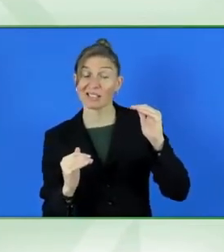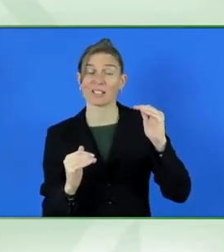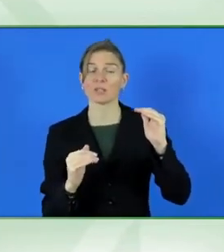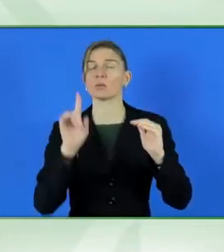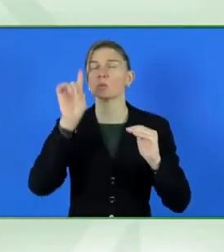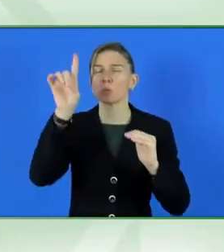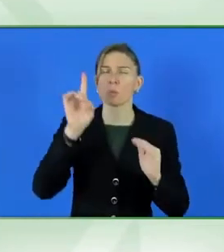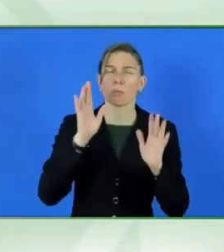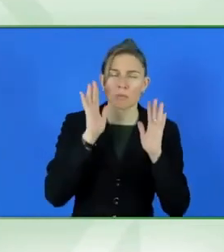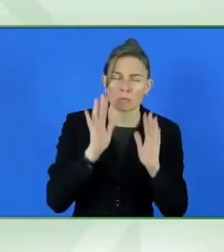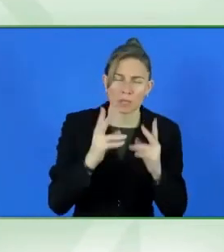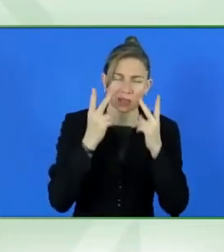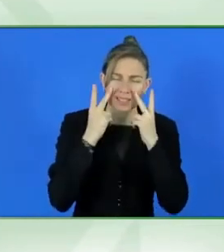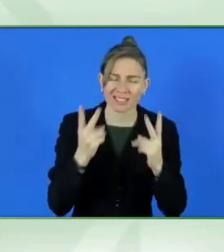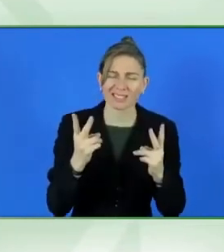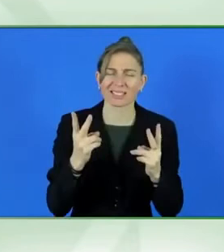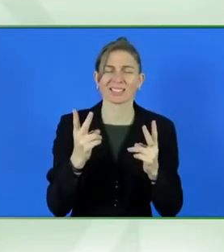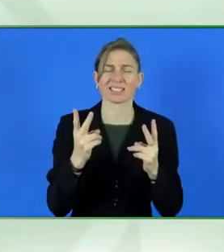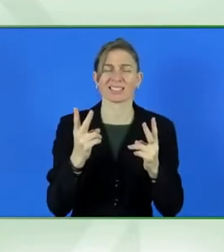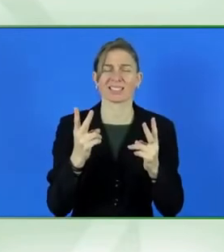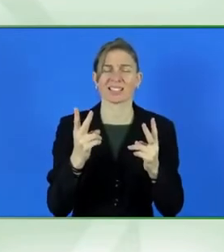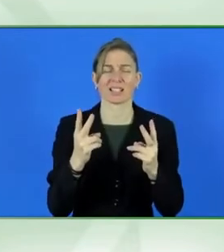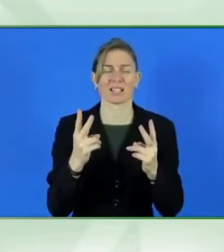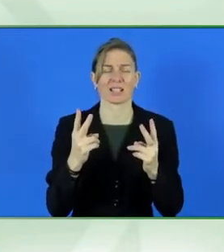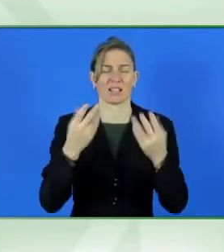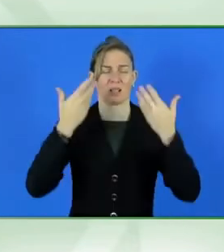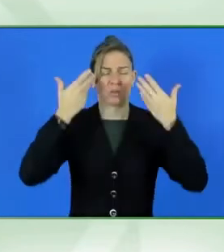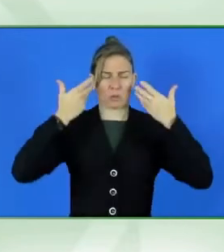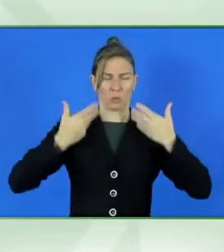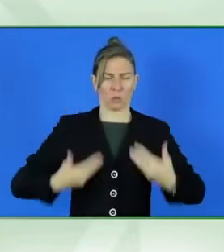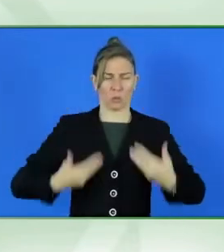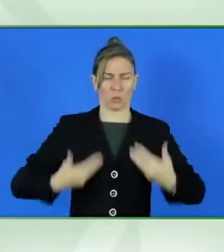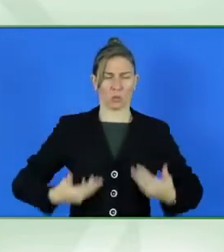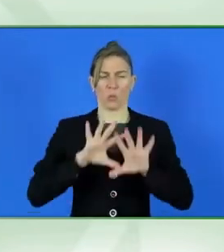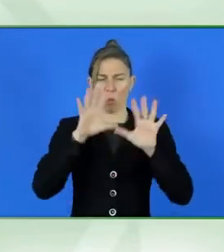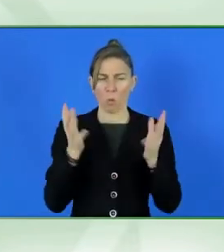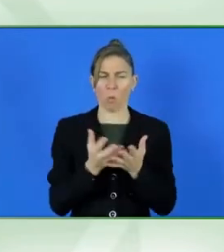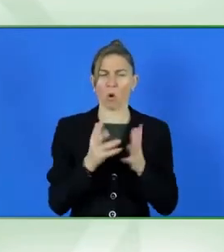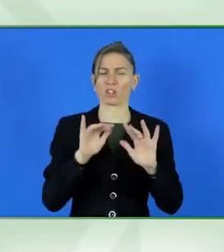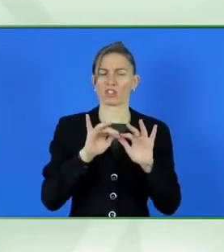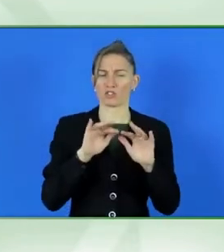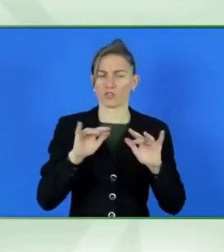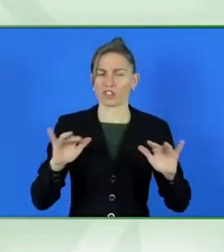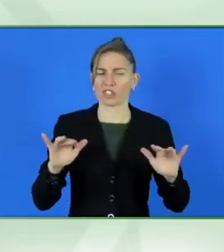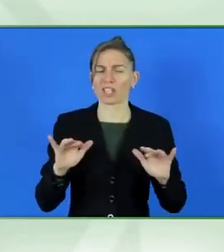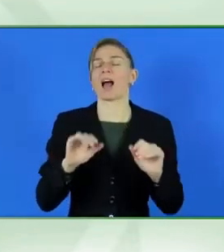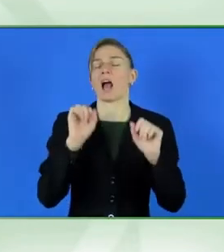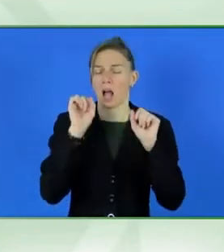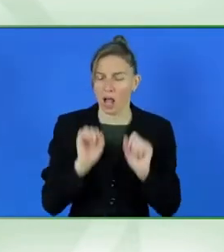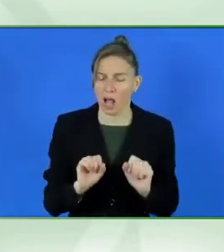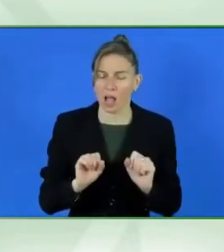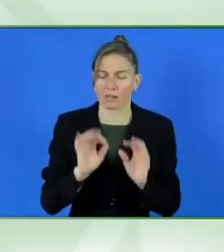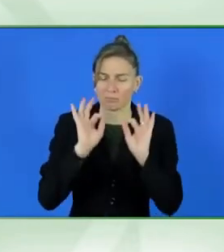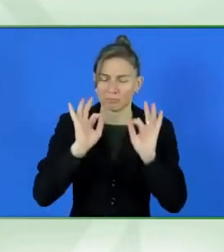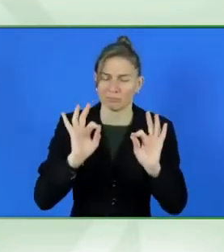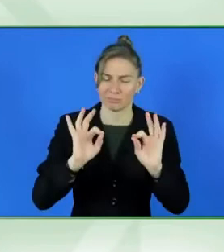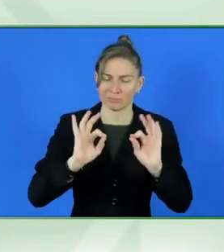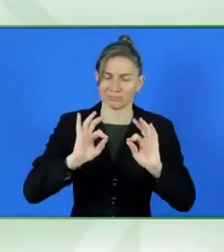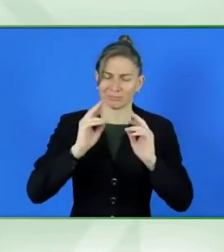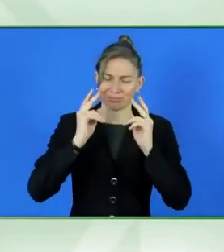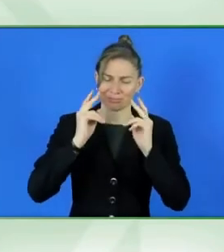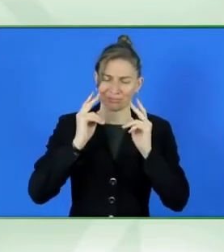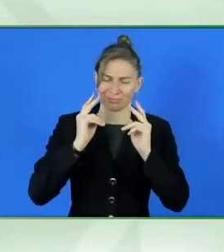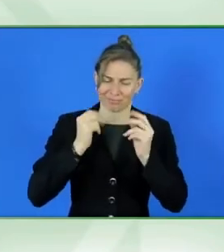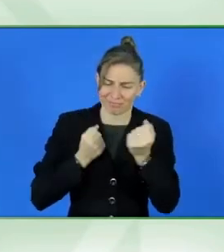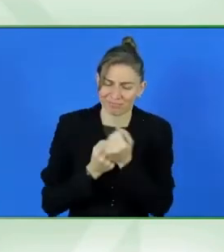being faced by the whole diverse range of disabled people that are out there. And my message to disabled people is,